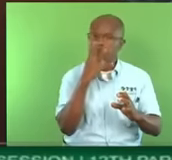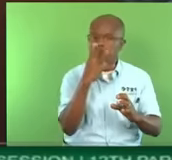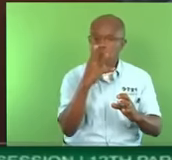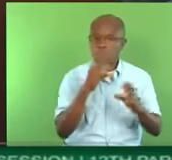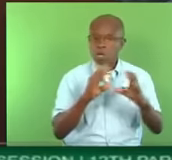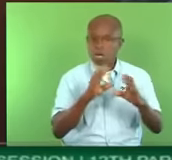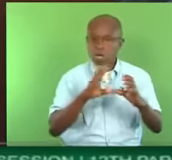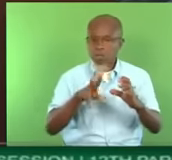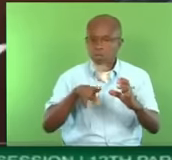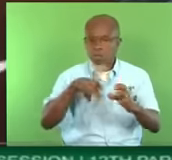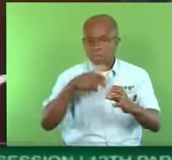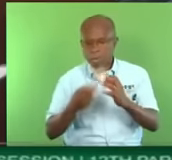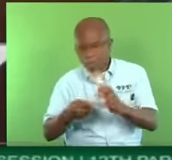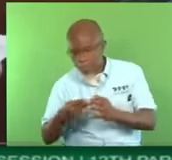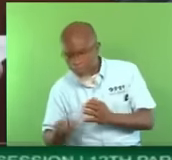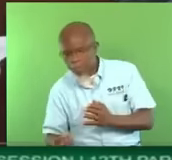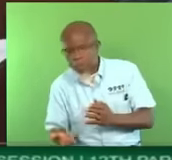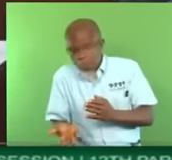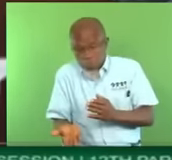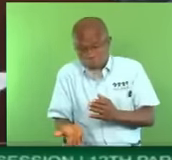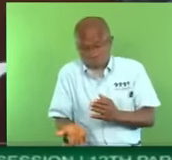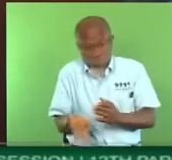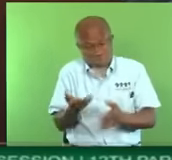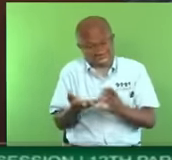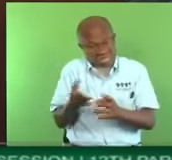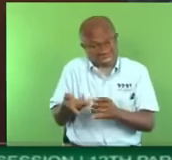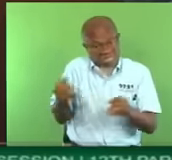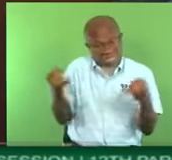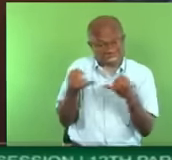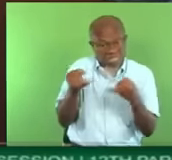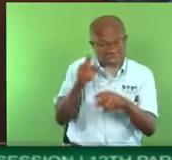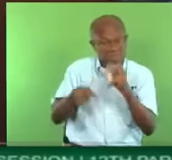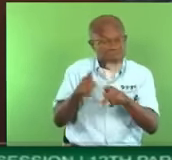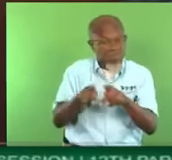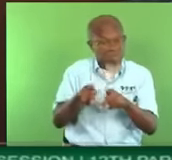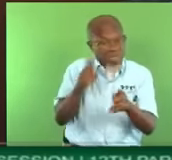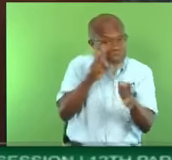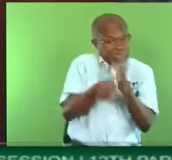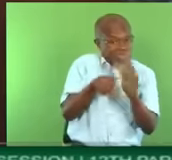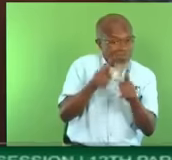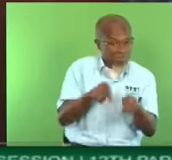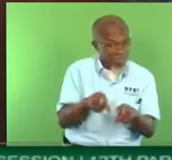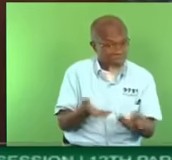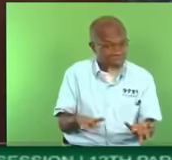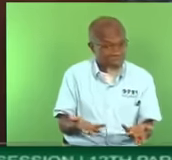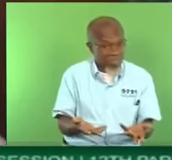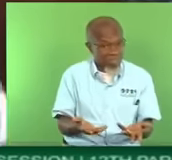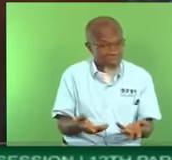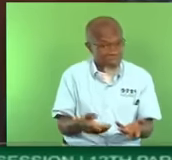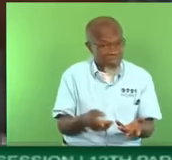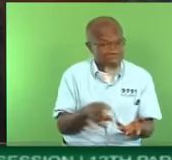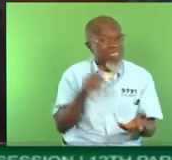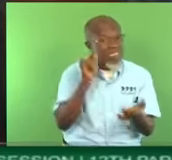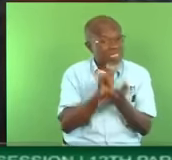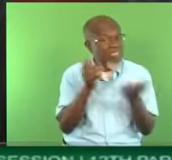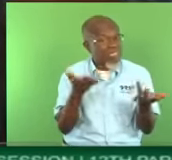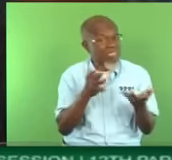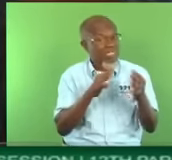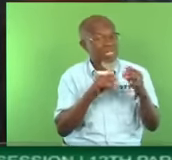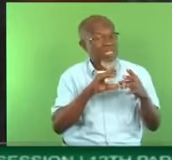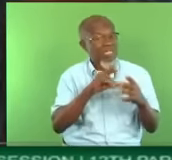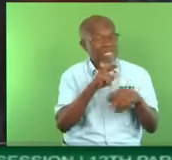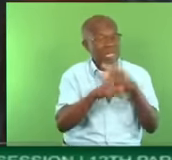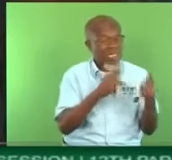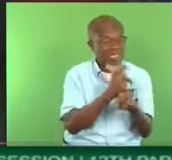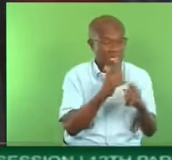That could have injured, killed human beings. This is the type of construction. But Mr. Deputy Speaker, when I read that, I understood well what